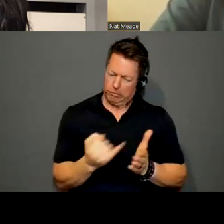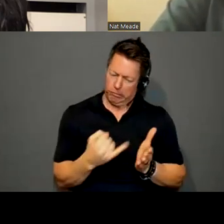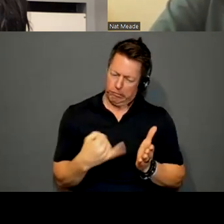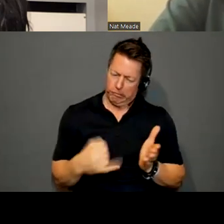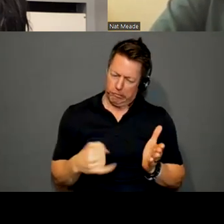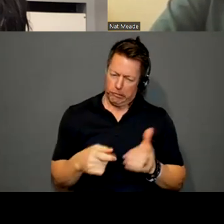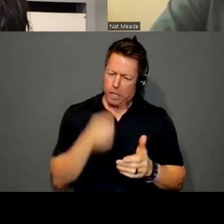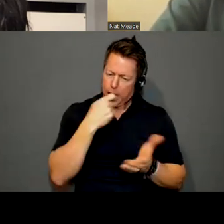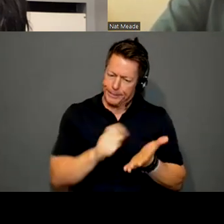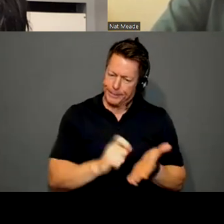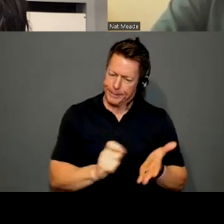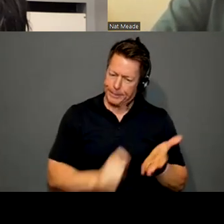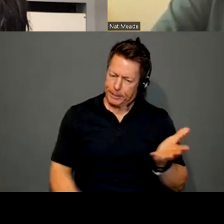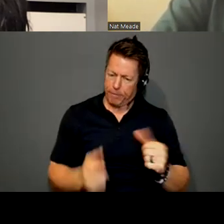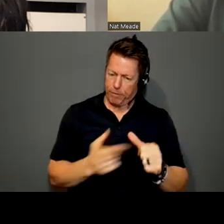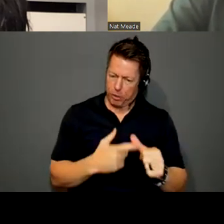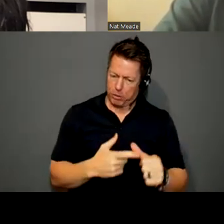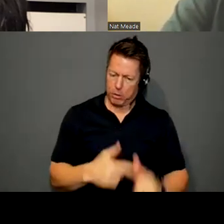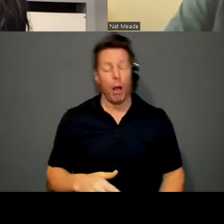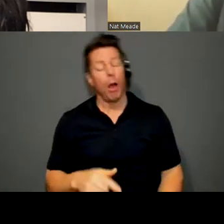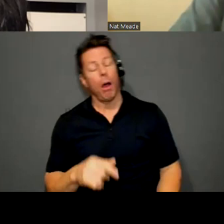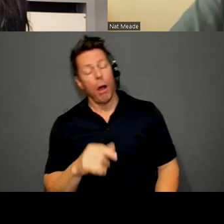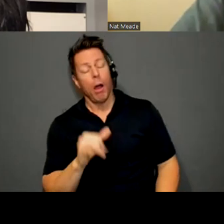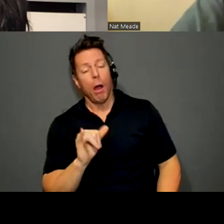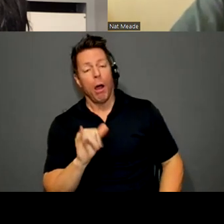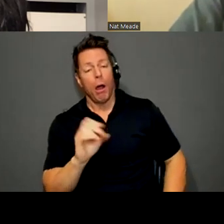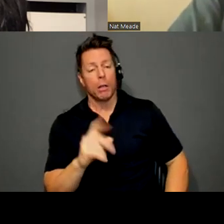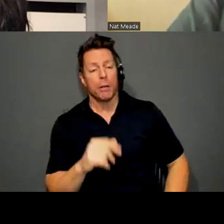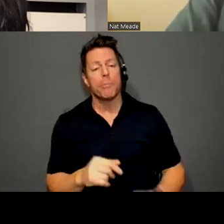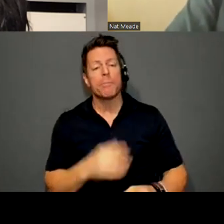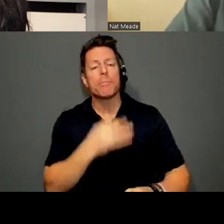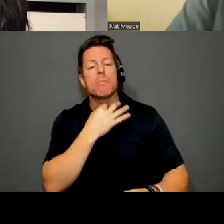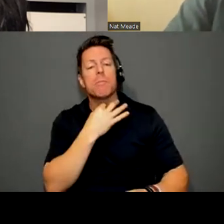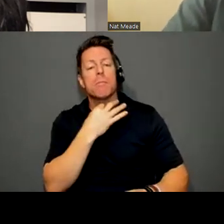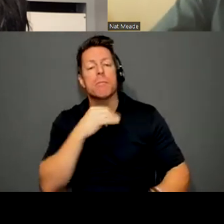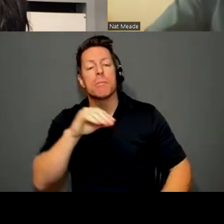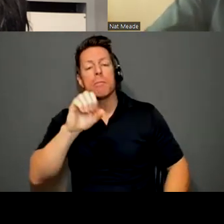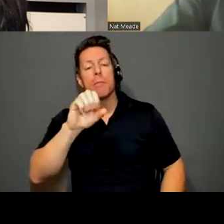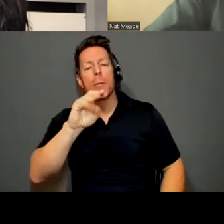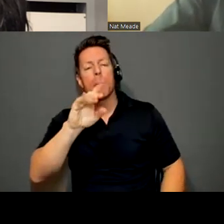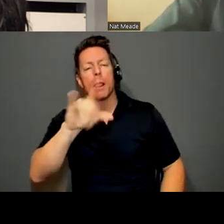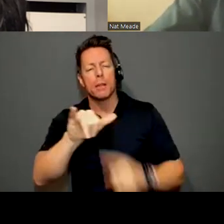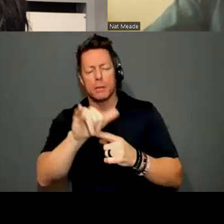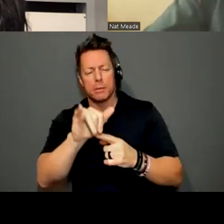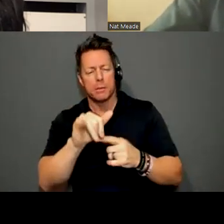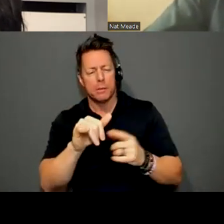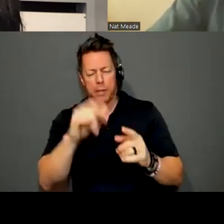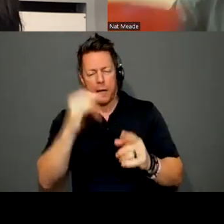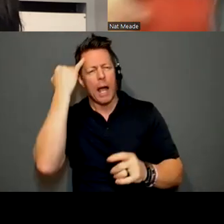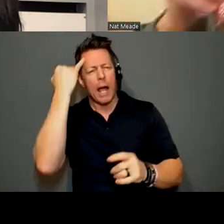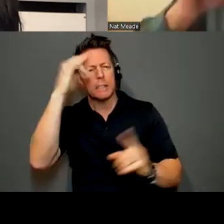like. Okay. All right, Emily, do you have a way that ideas come to you in your mind?